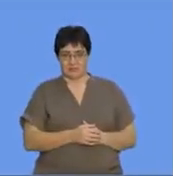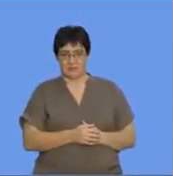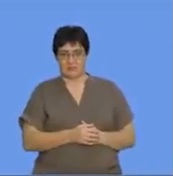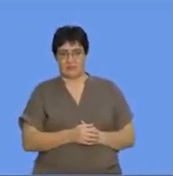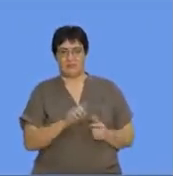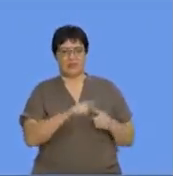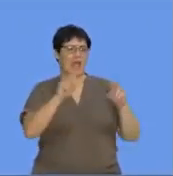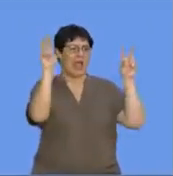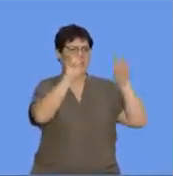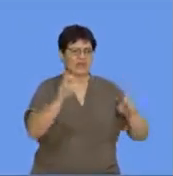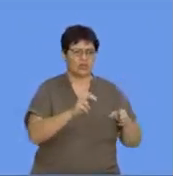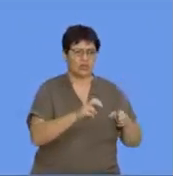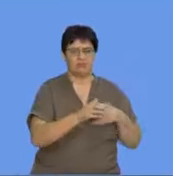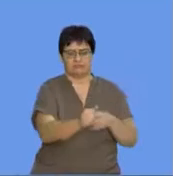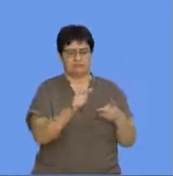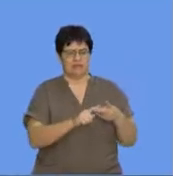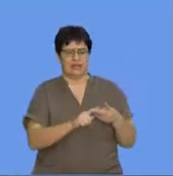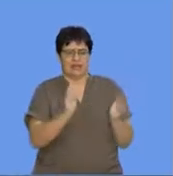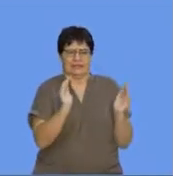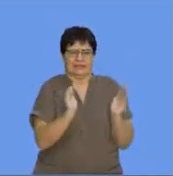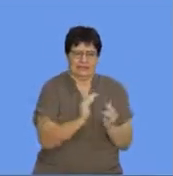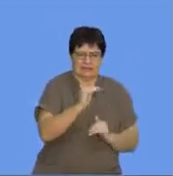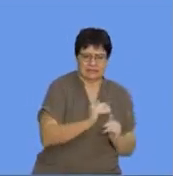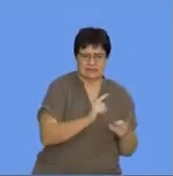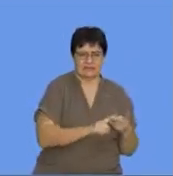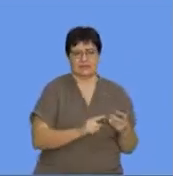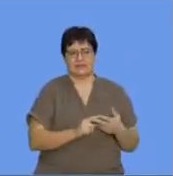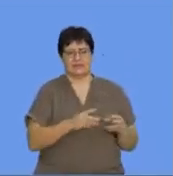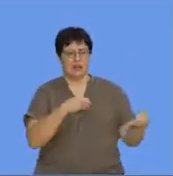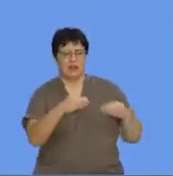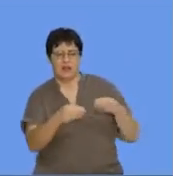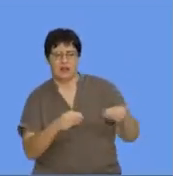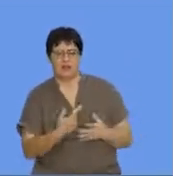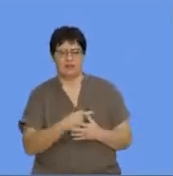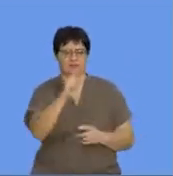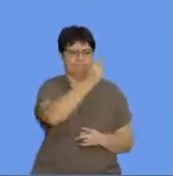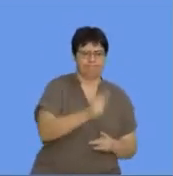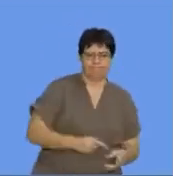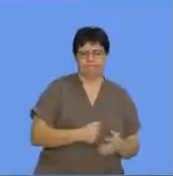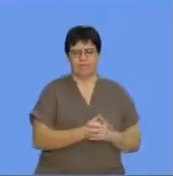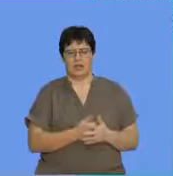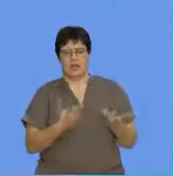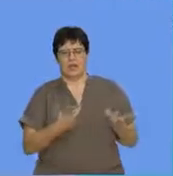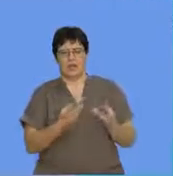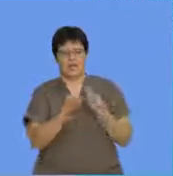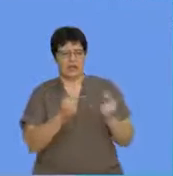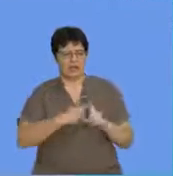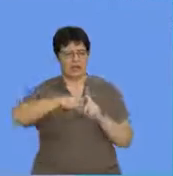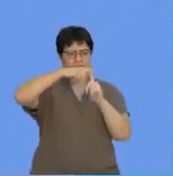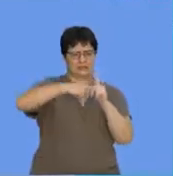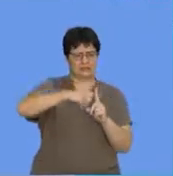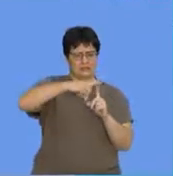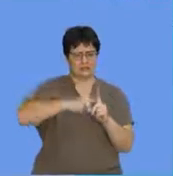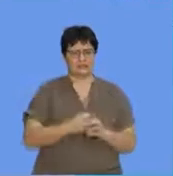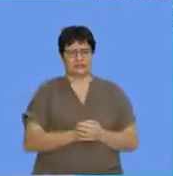electrical conductivity, density, you know, malleability, ductility, you know, boiling points, melting points, the list goes on.